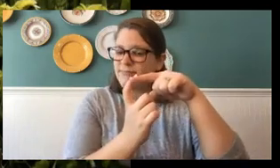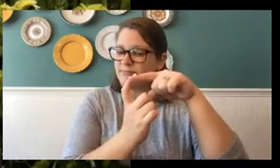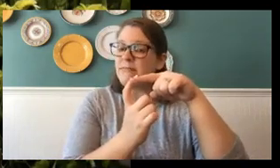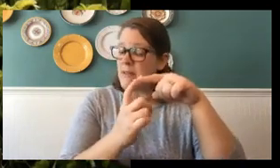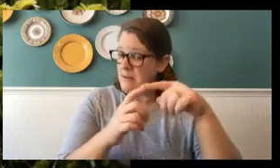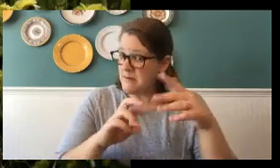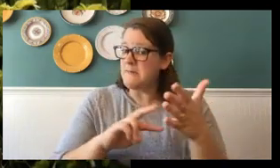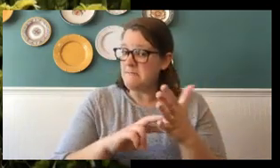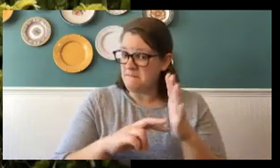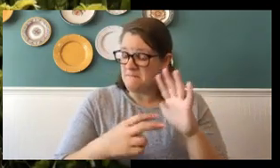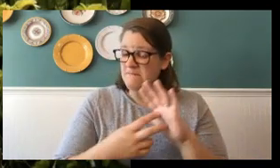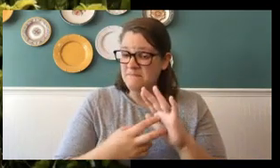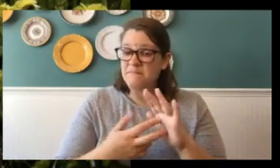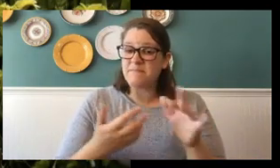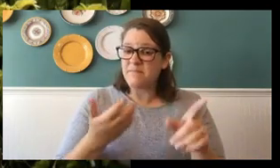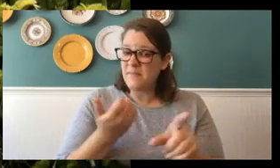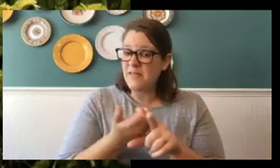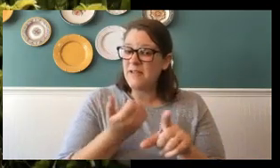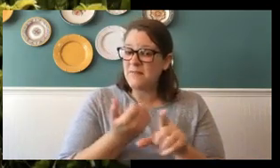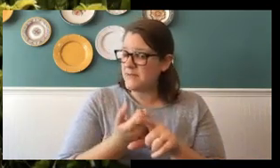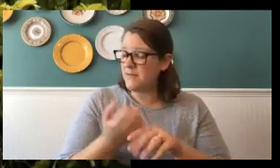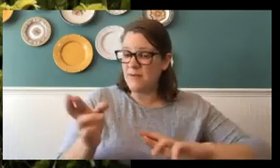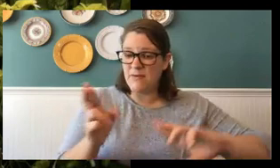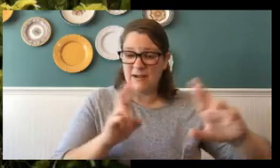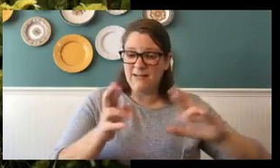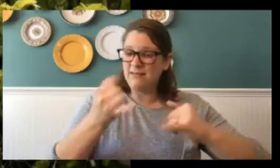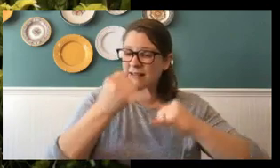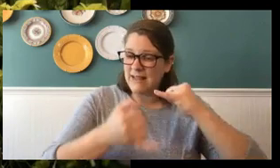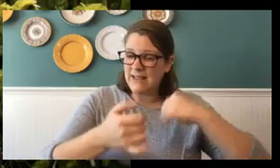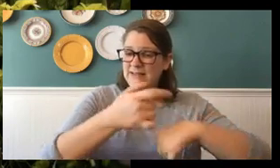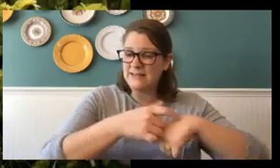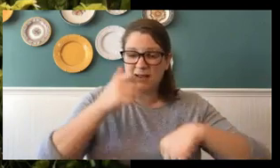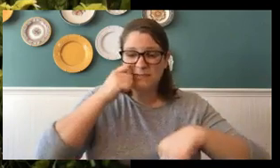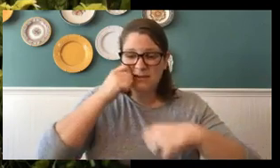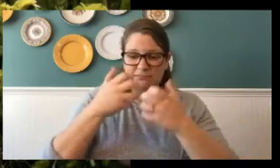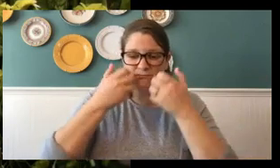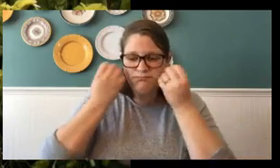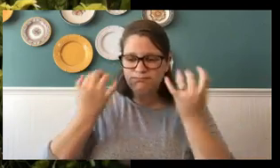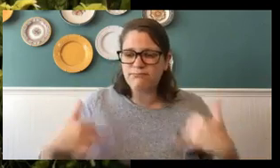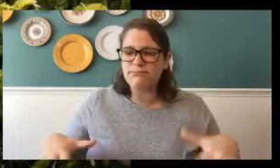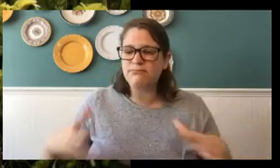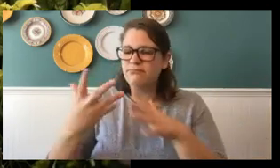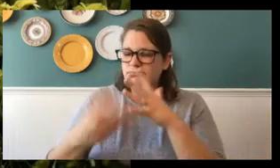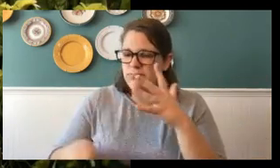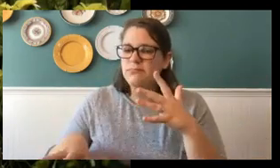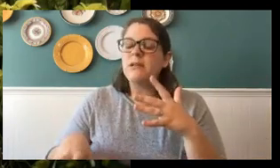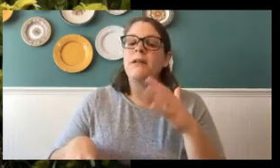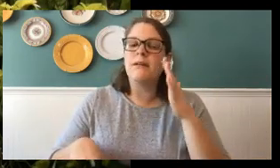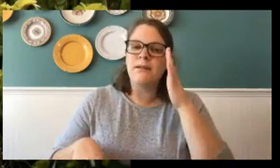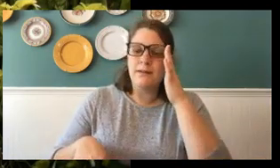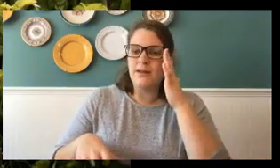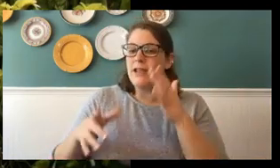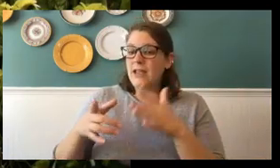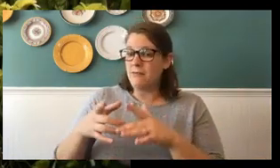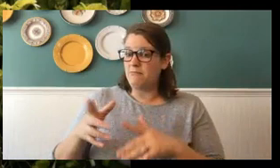last time that that caterpillar is going to shed his skin. He goes from being a caterpillar with chewing mouth parts that used to eat